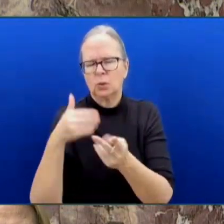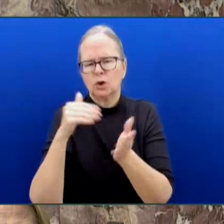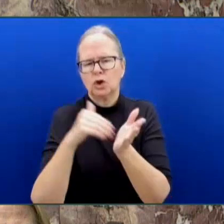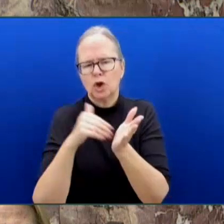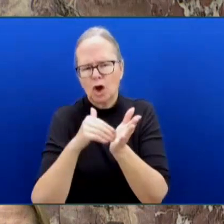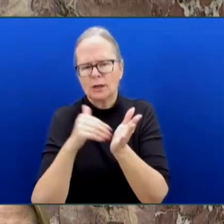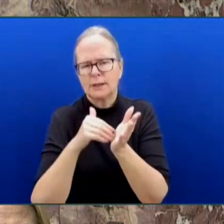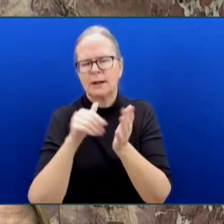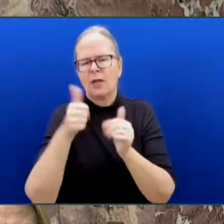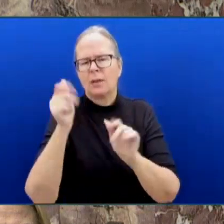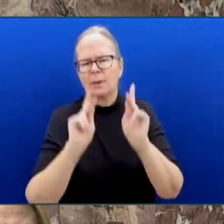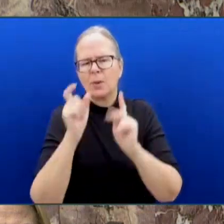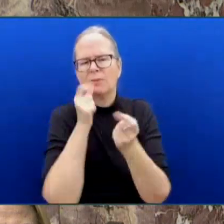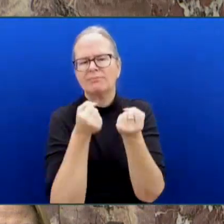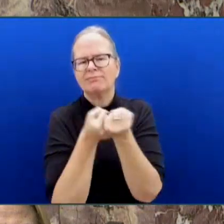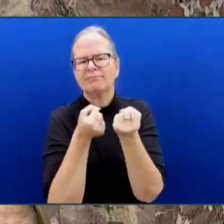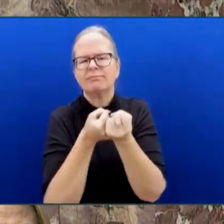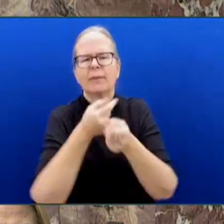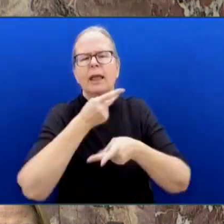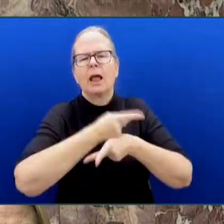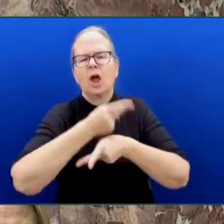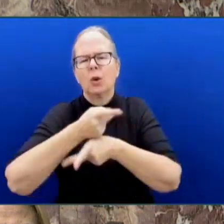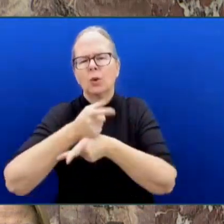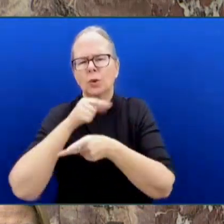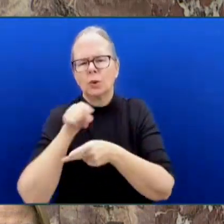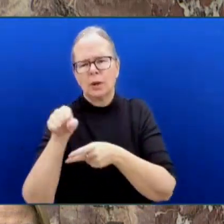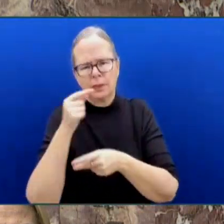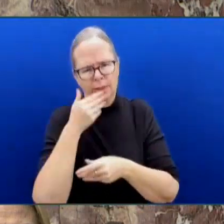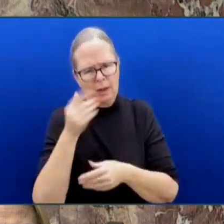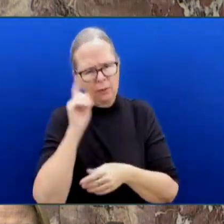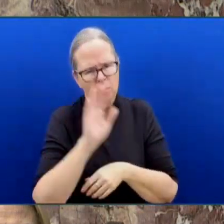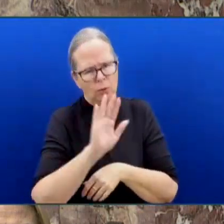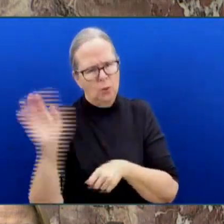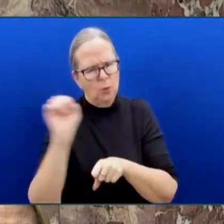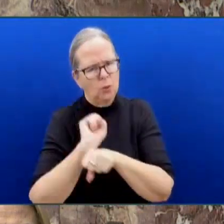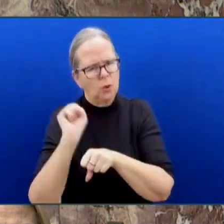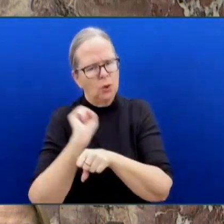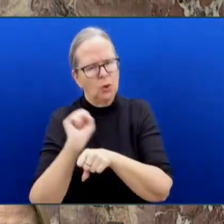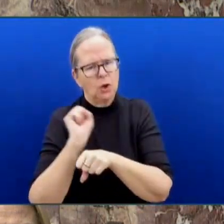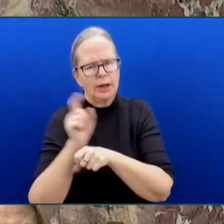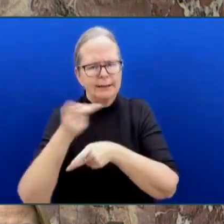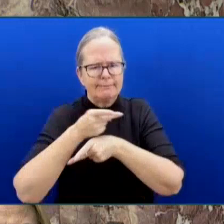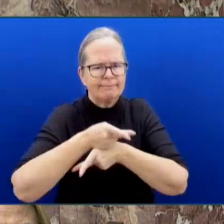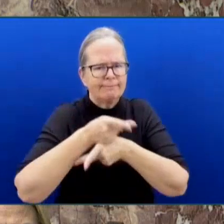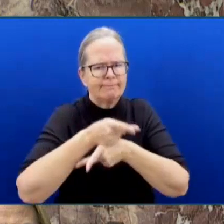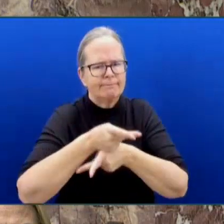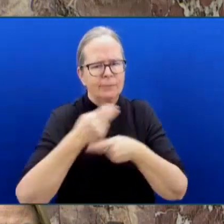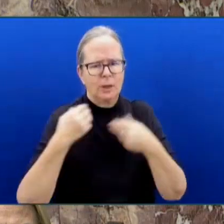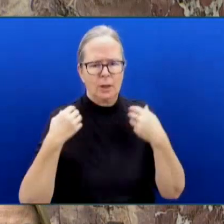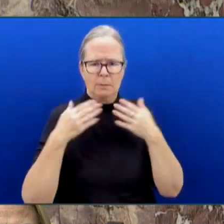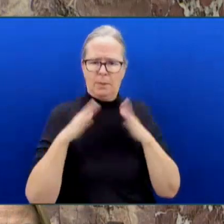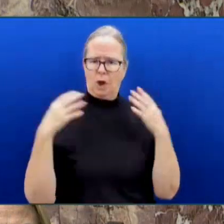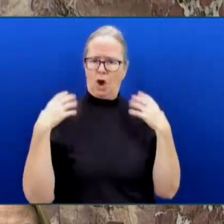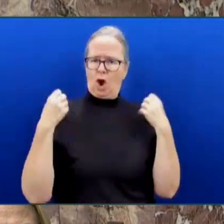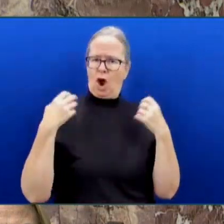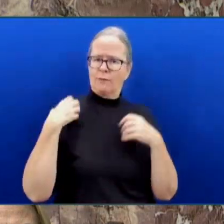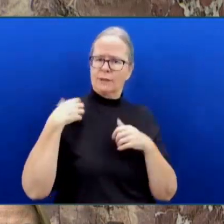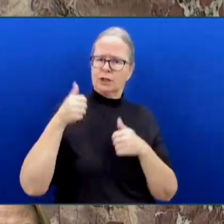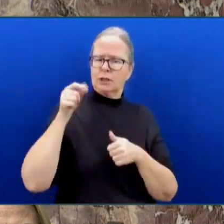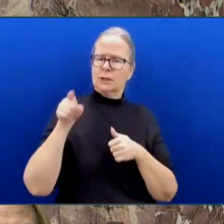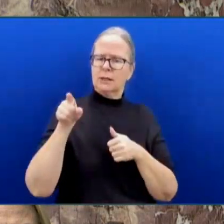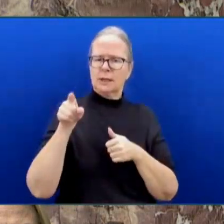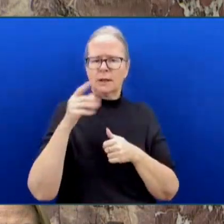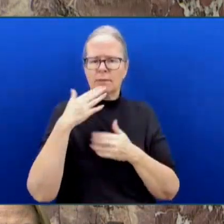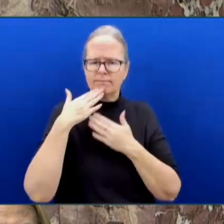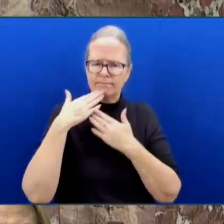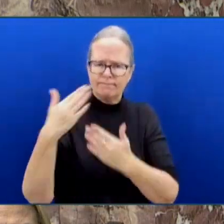for the work that our public health officers are doing in that part of the island, what frontline doctors and nurses are doing to